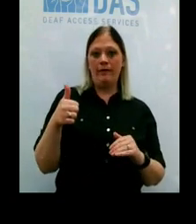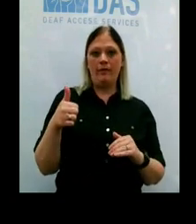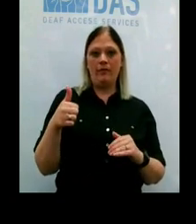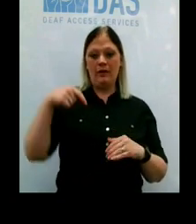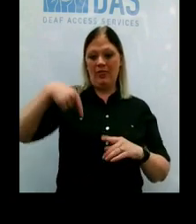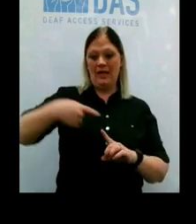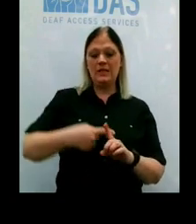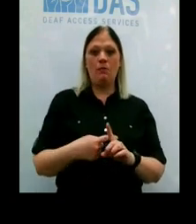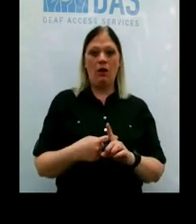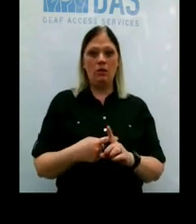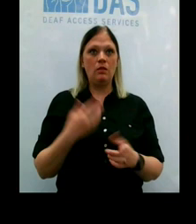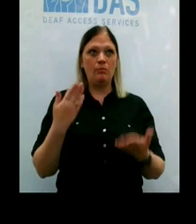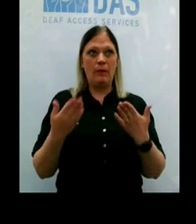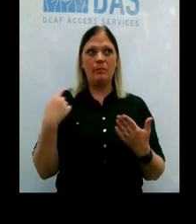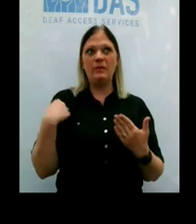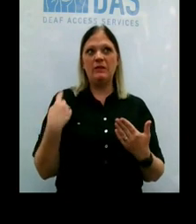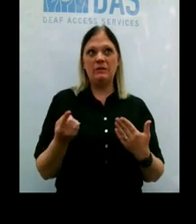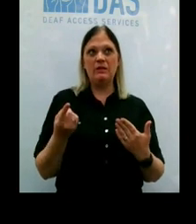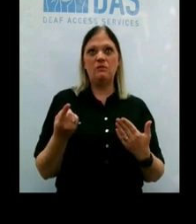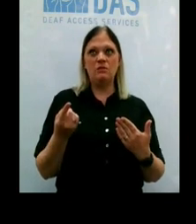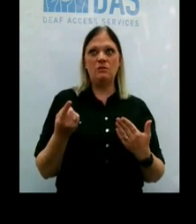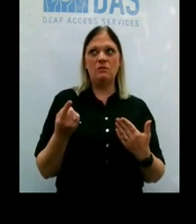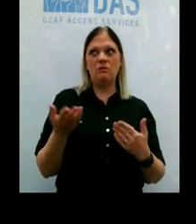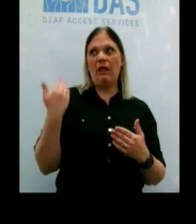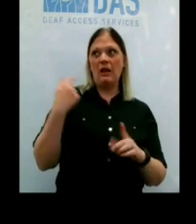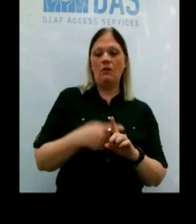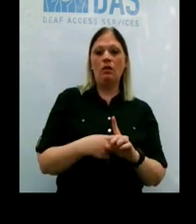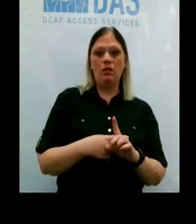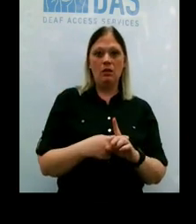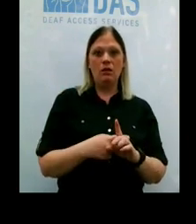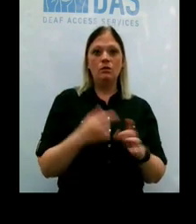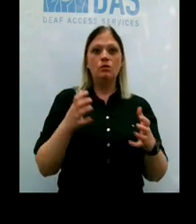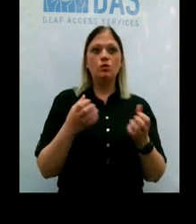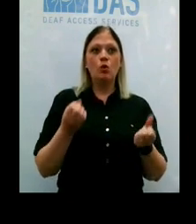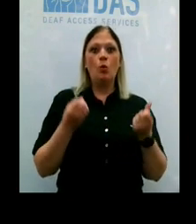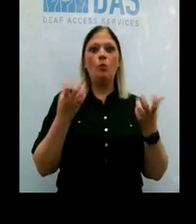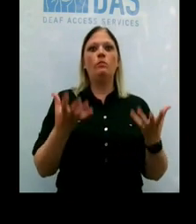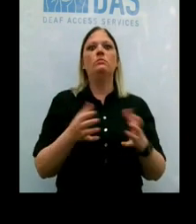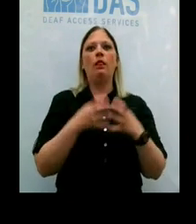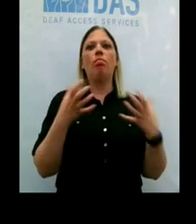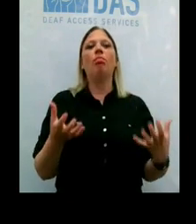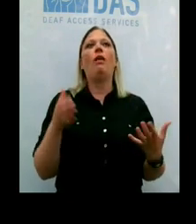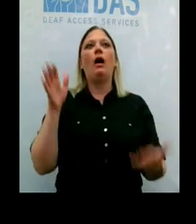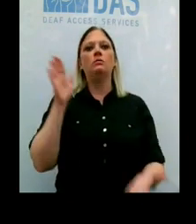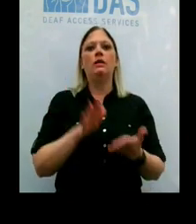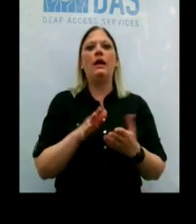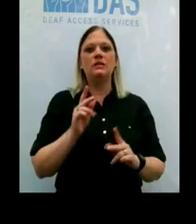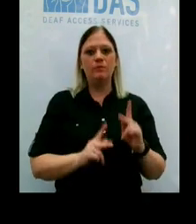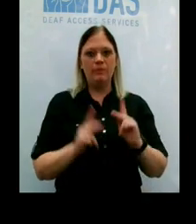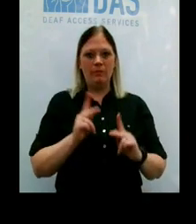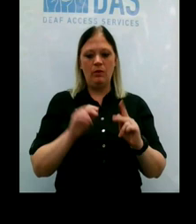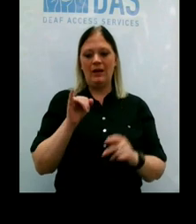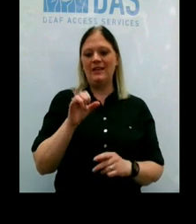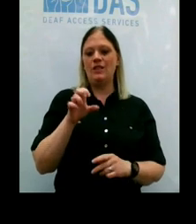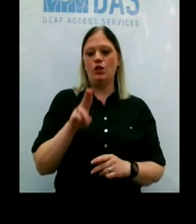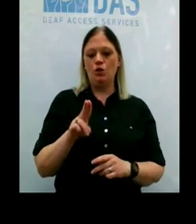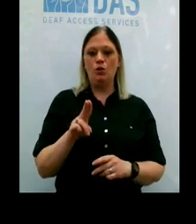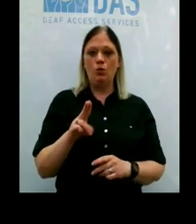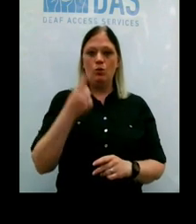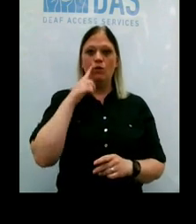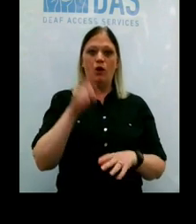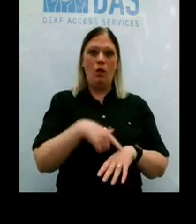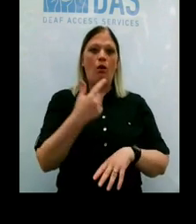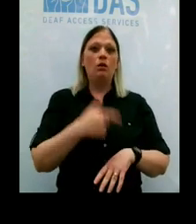this month and probably since last month. So there are a lot less people in the intensive care unit that has been in quite a while